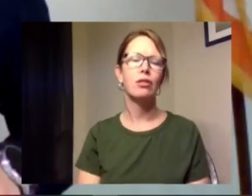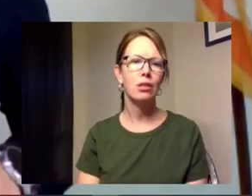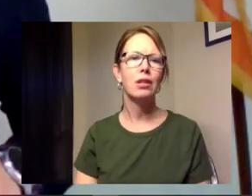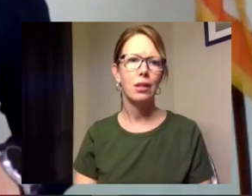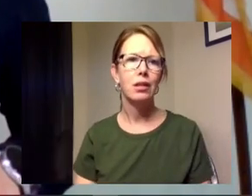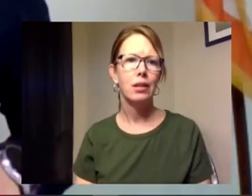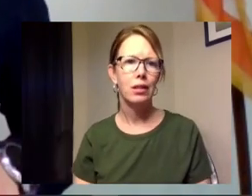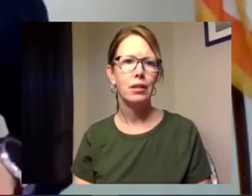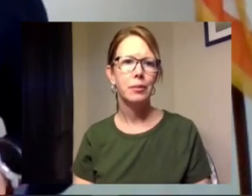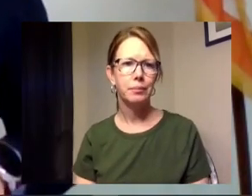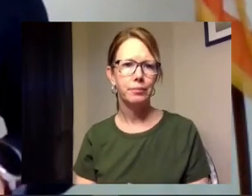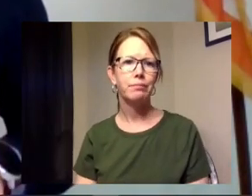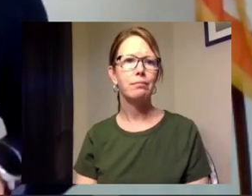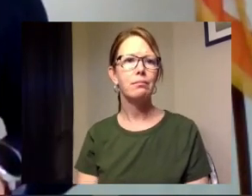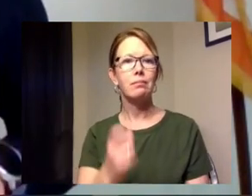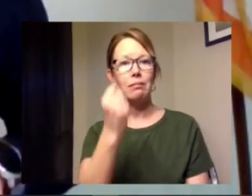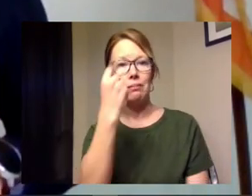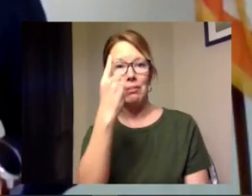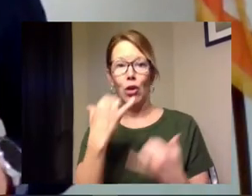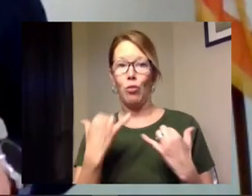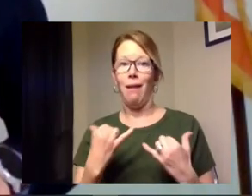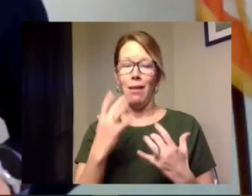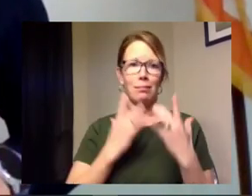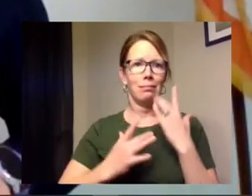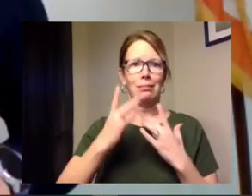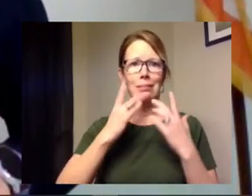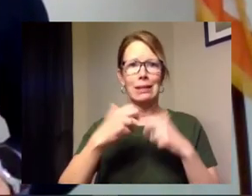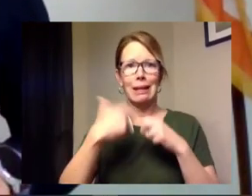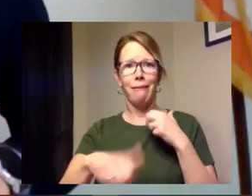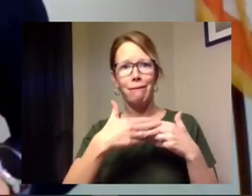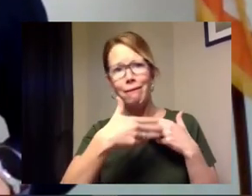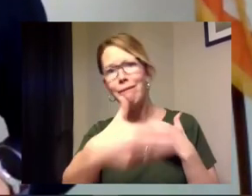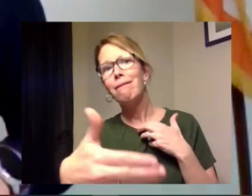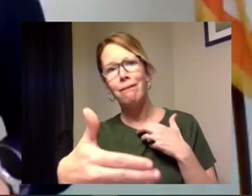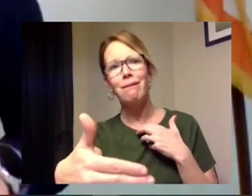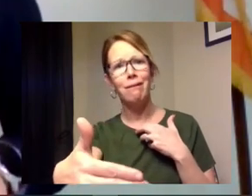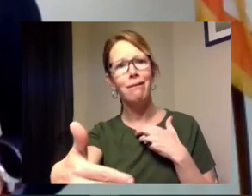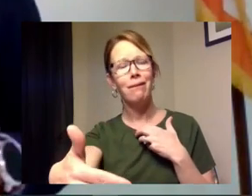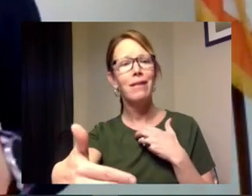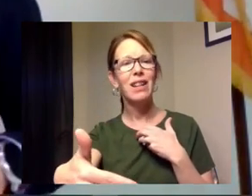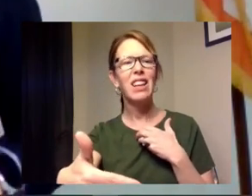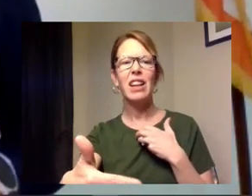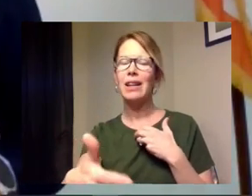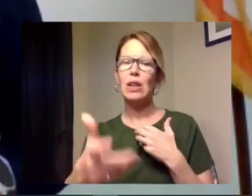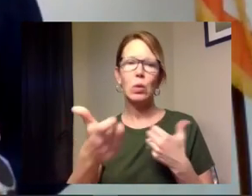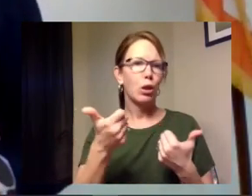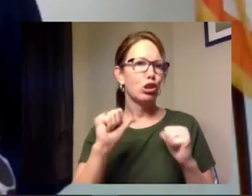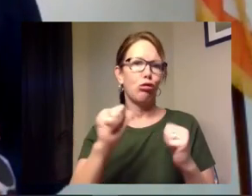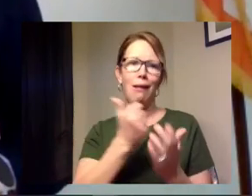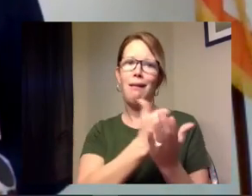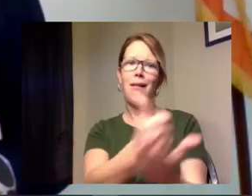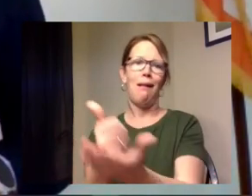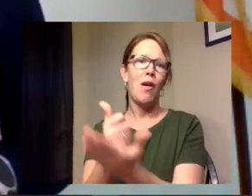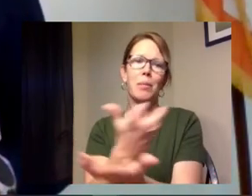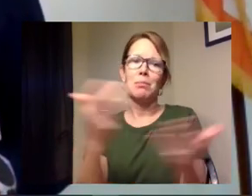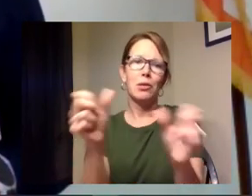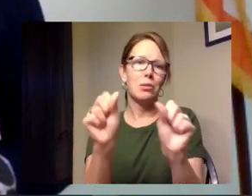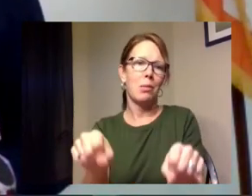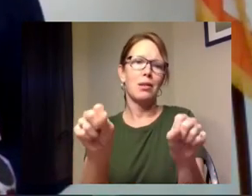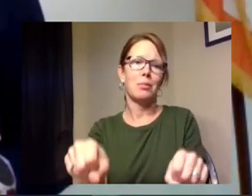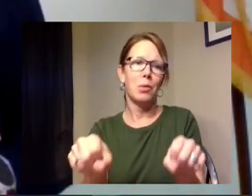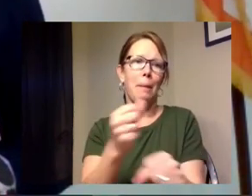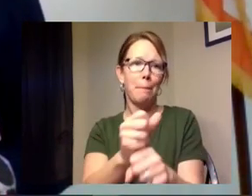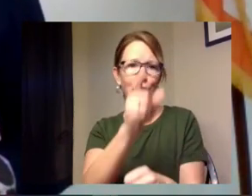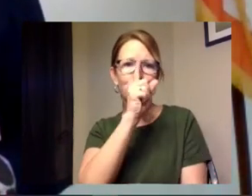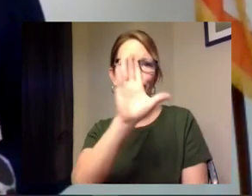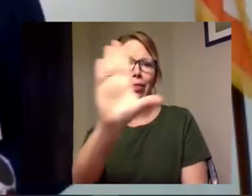community we understand that it's tough times now and tough times ahead and we're going to do all that we can to work with the residents uh to ensure that their